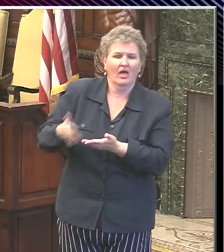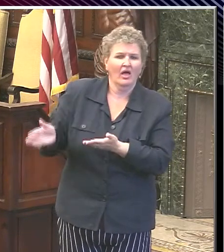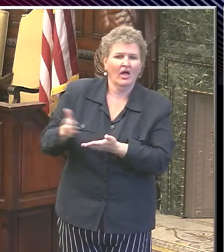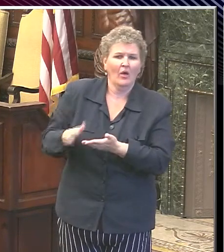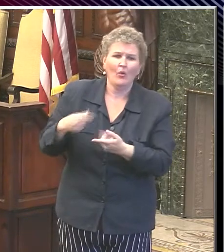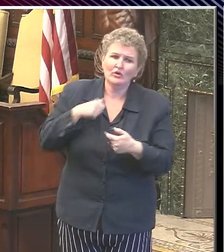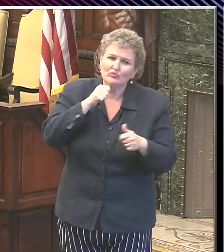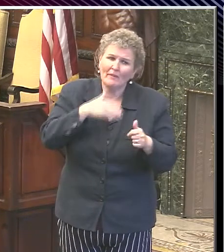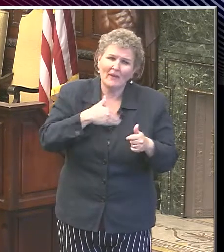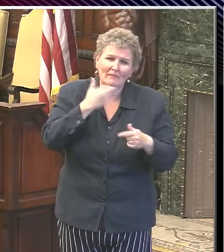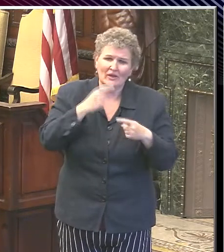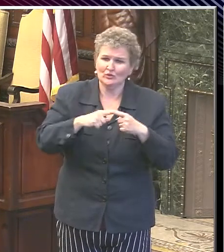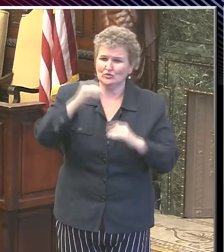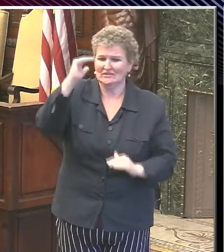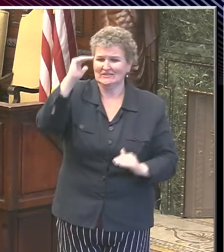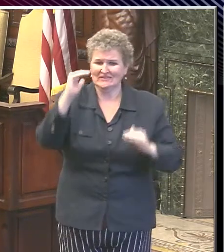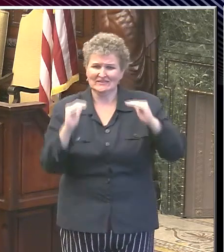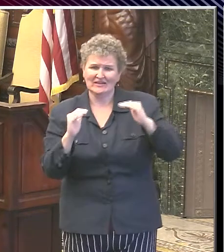try to minimize that.